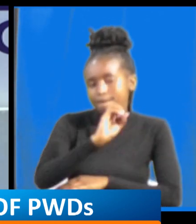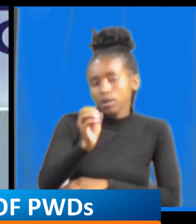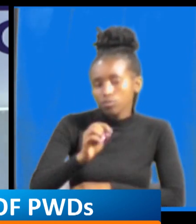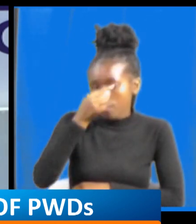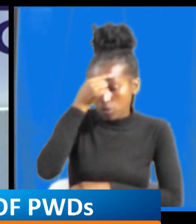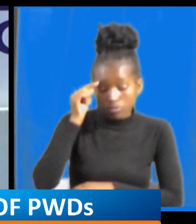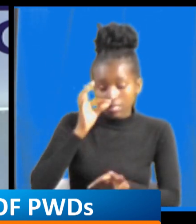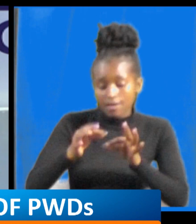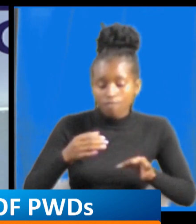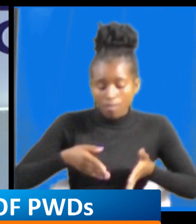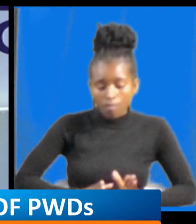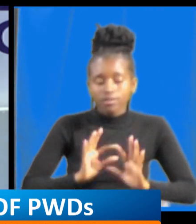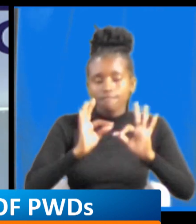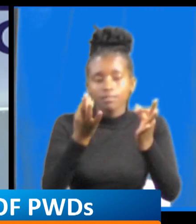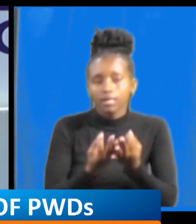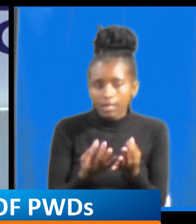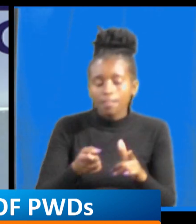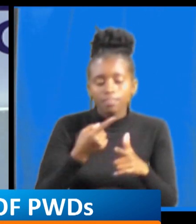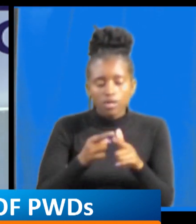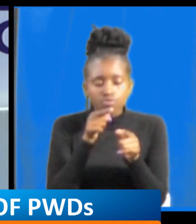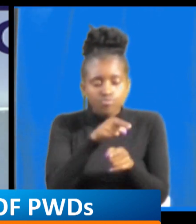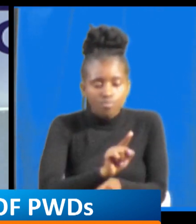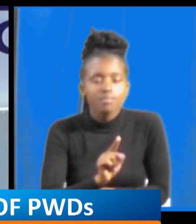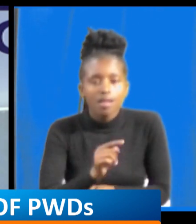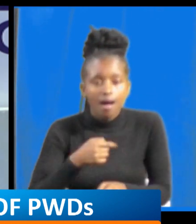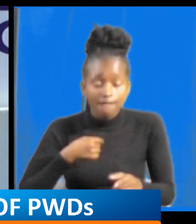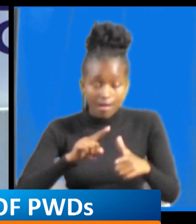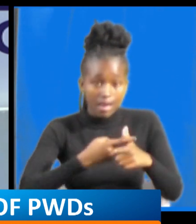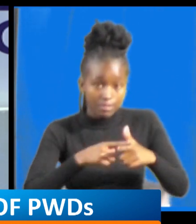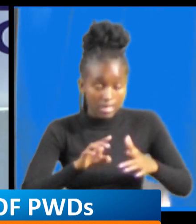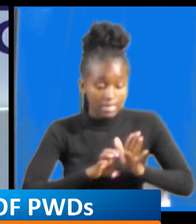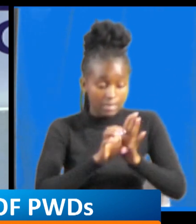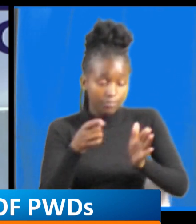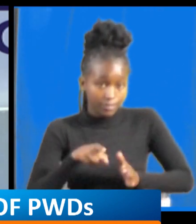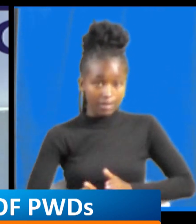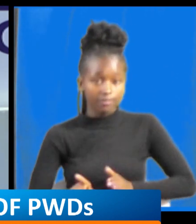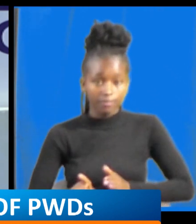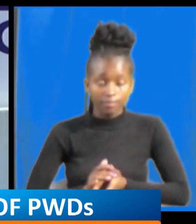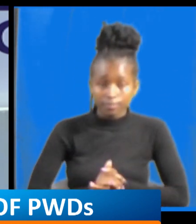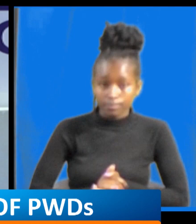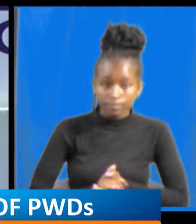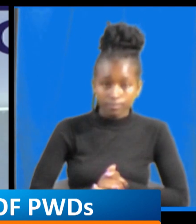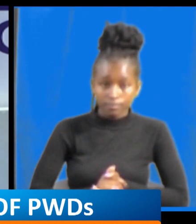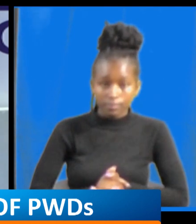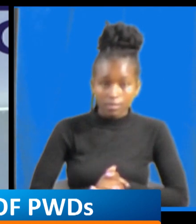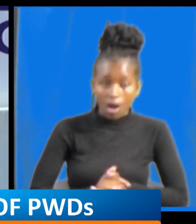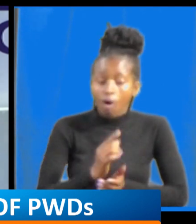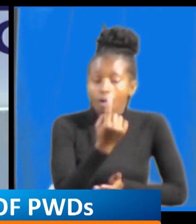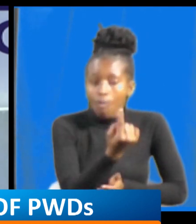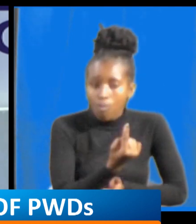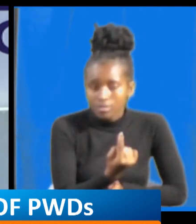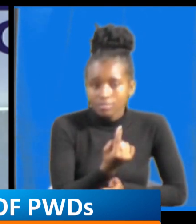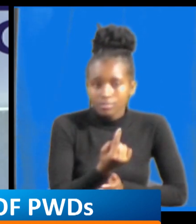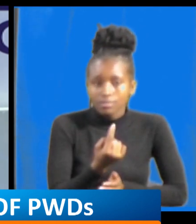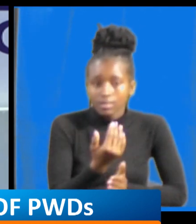family and you are you are a person with that losing for example me yeah and i'm the only one child that is born